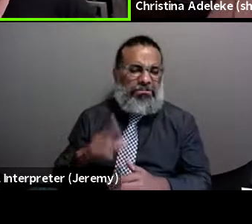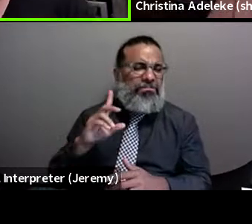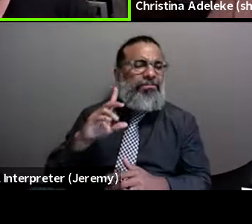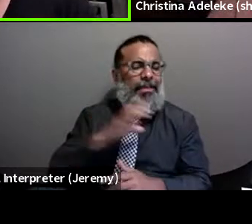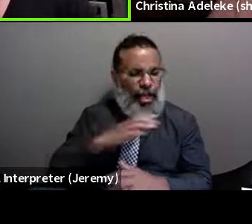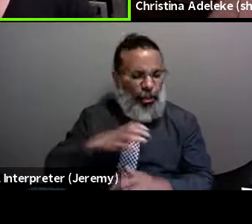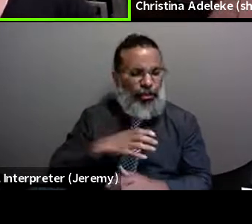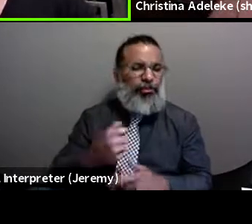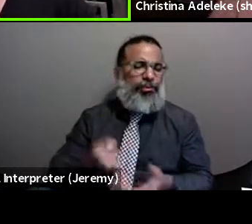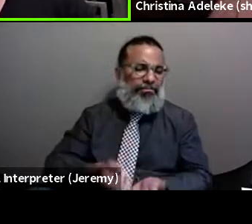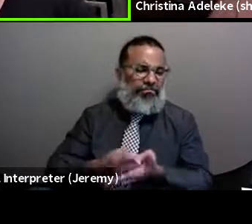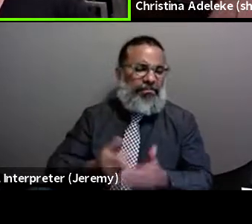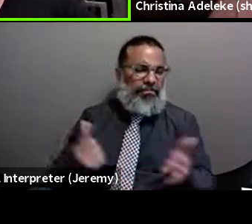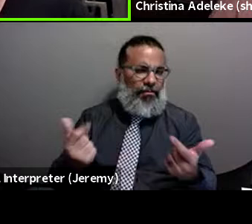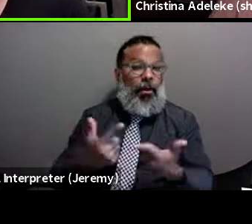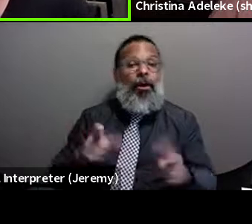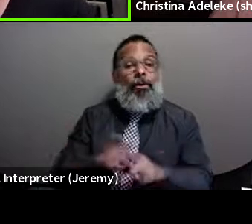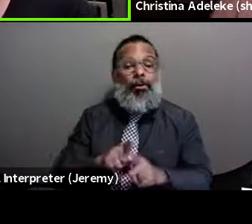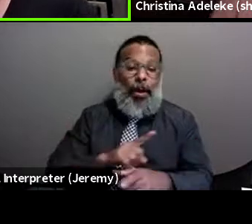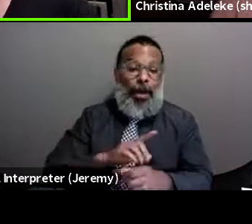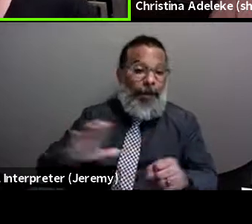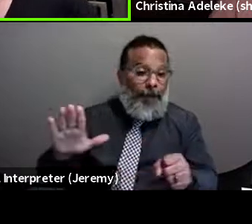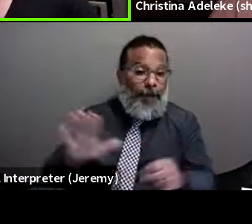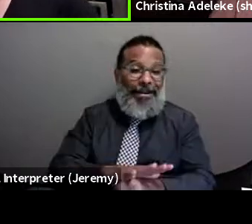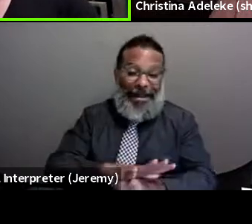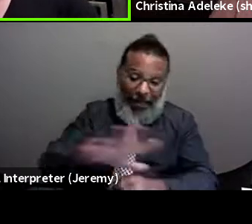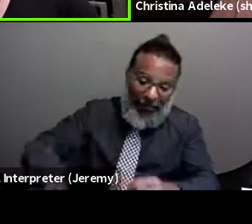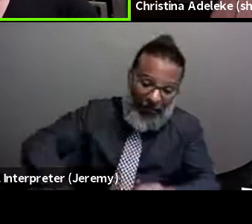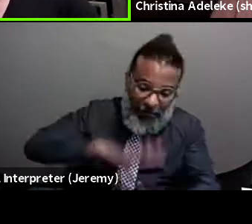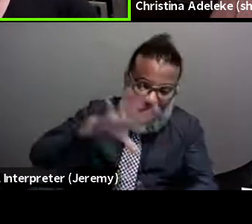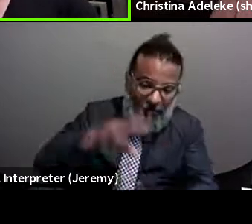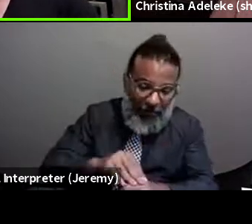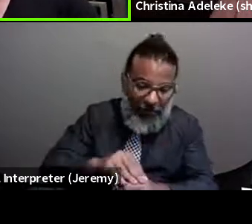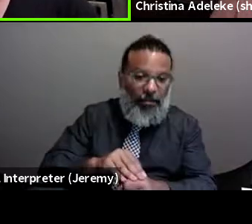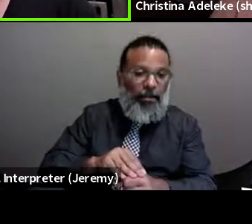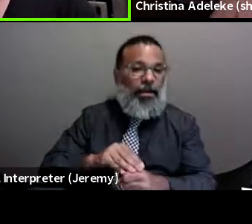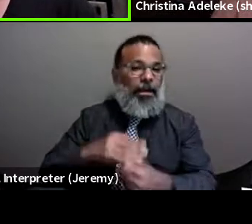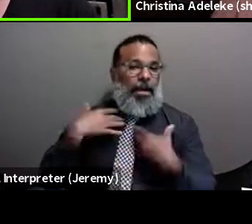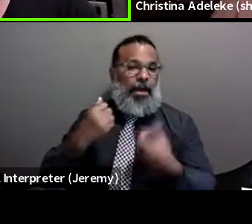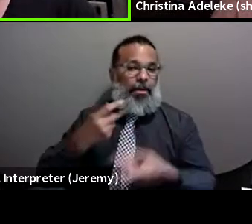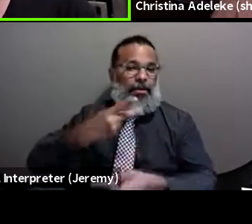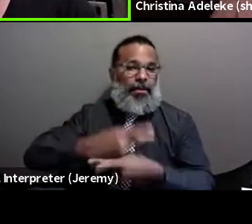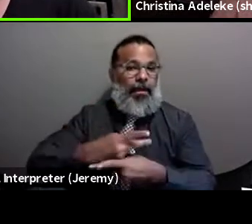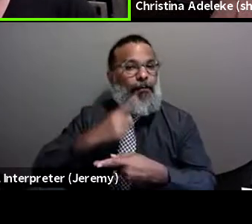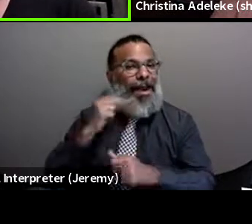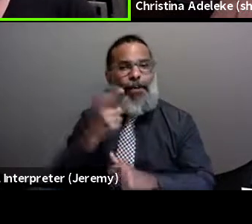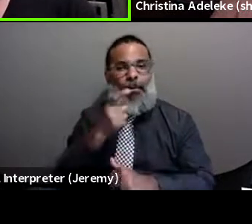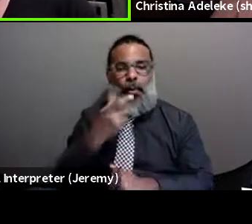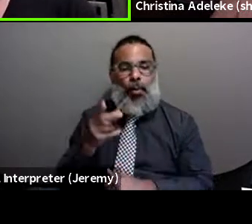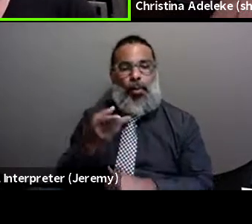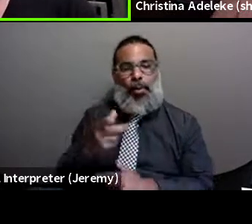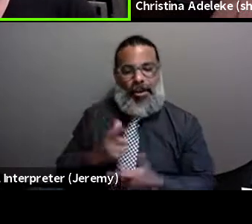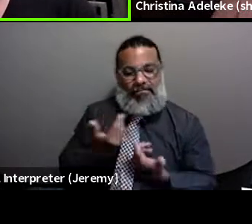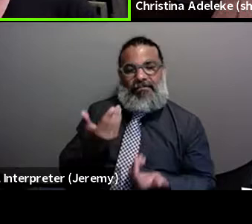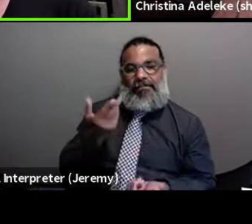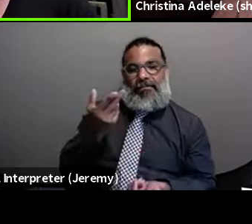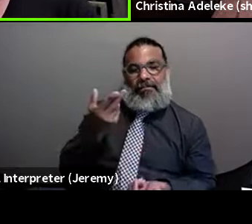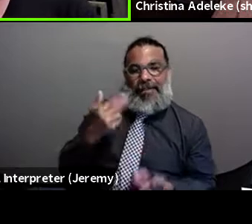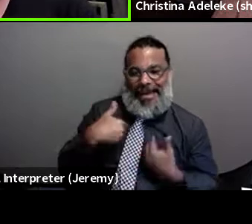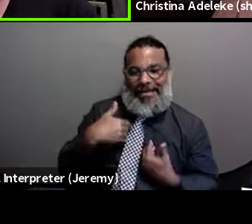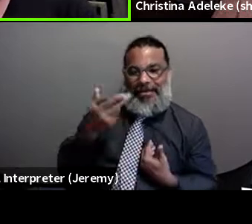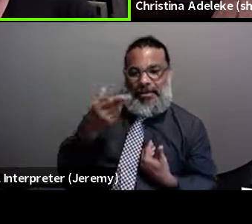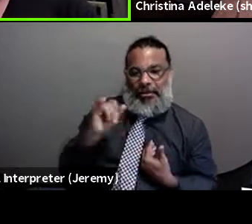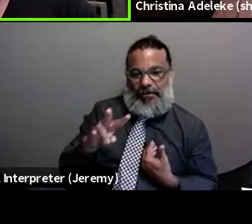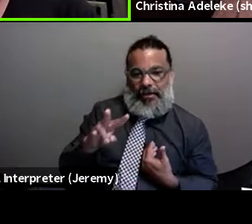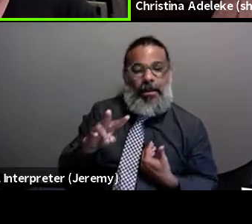comprehensive health care for people living with HIV. You know, I would ask that